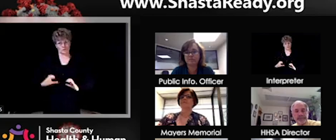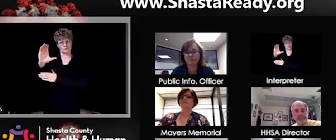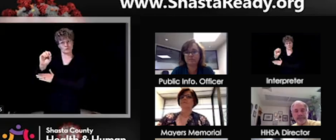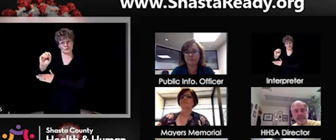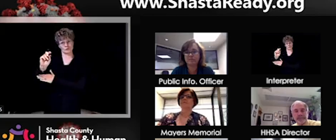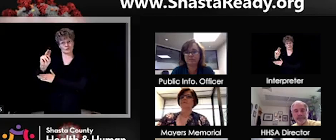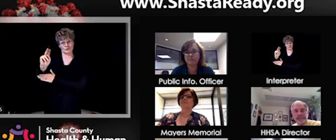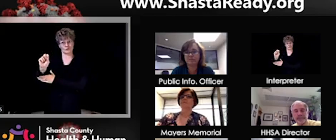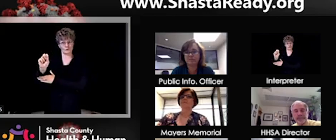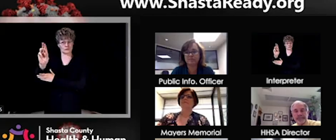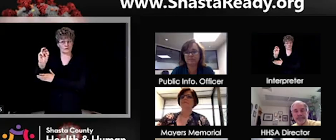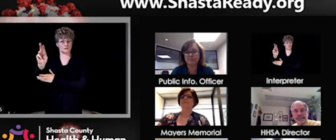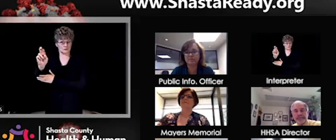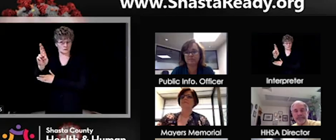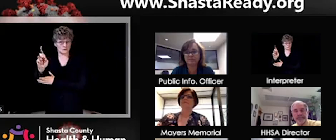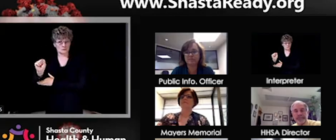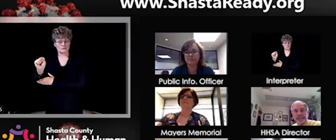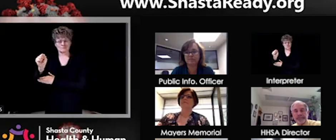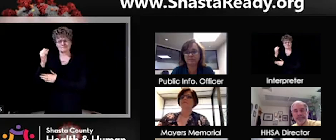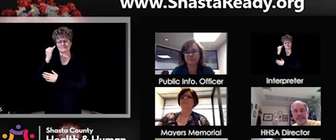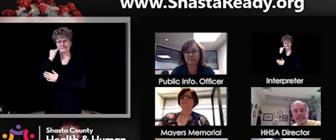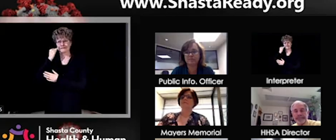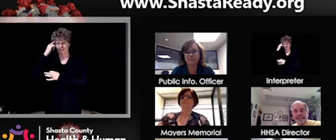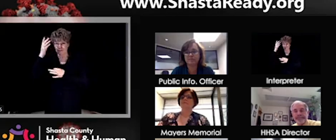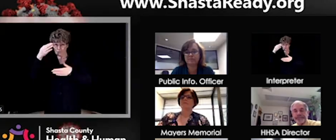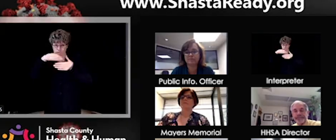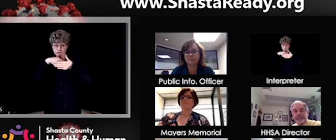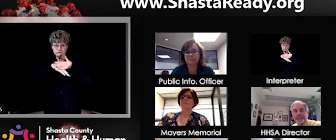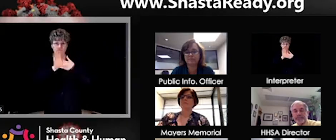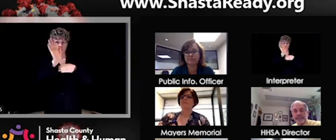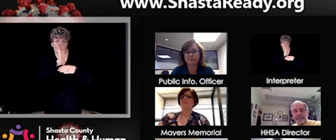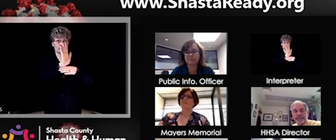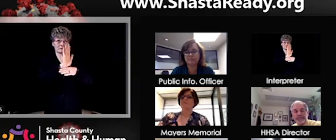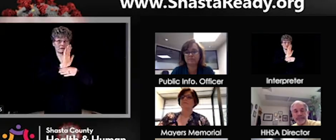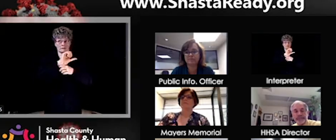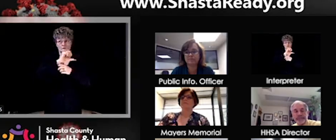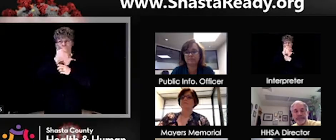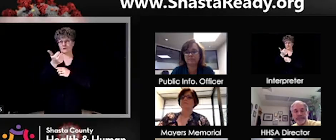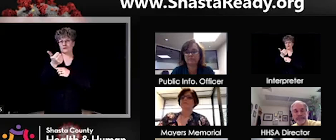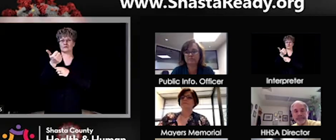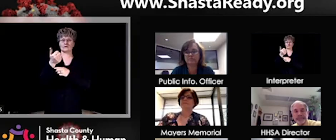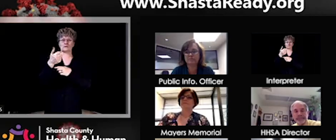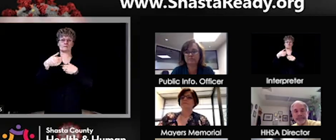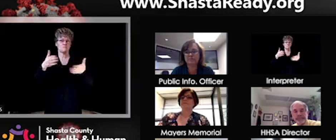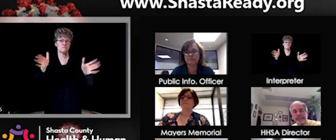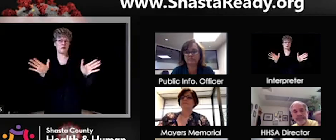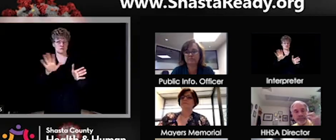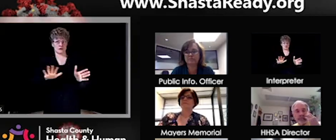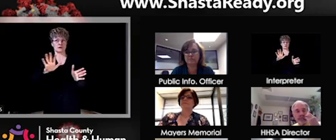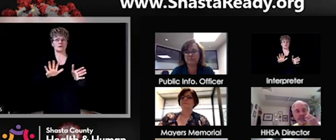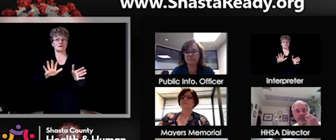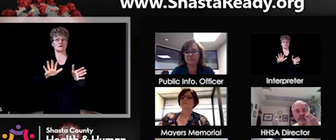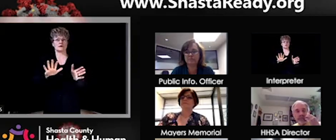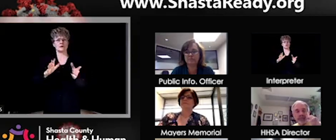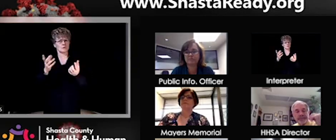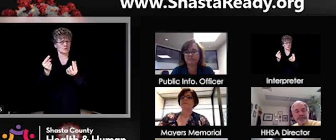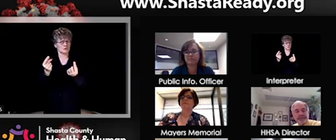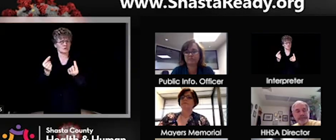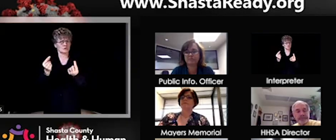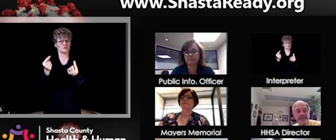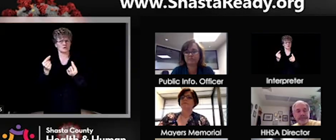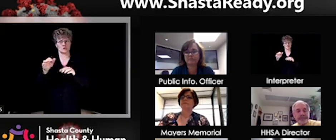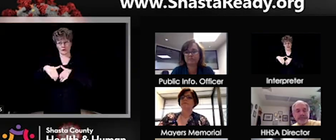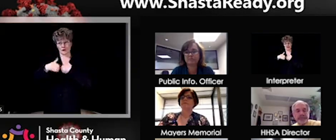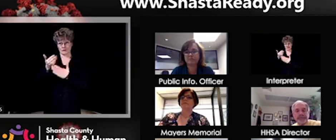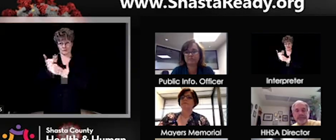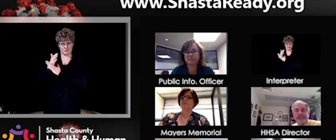businesses or other venues that have opened up in stage two. And also, I would suggest just have